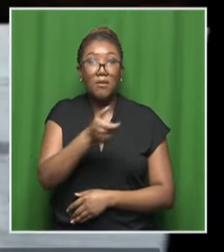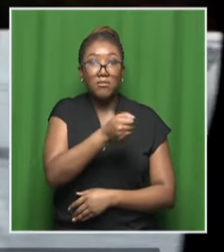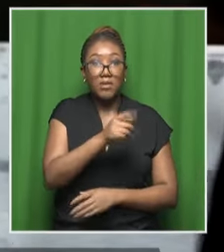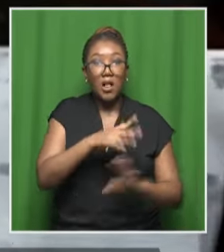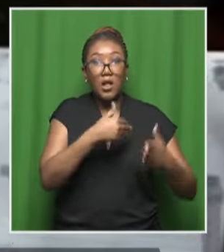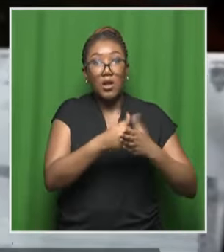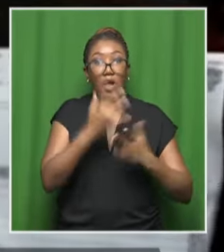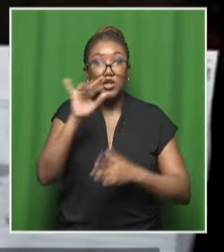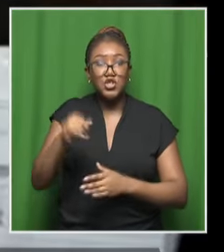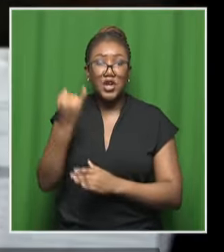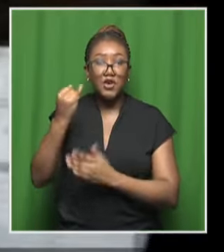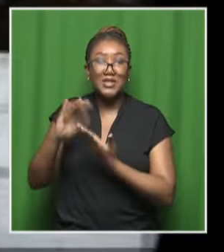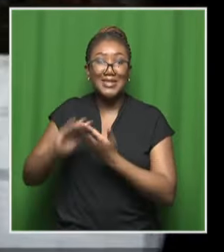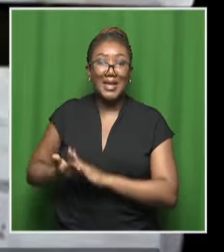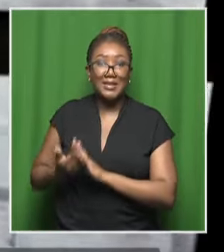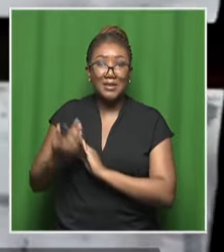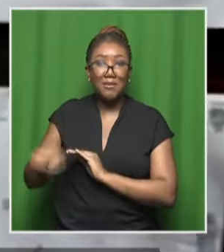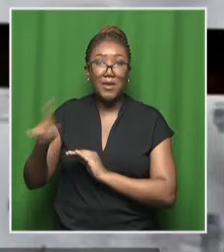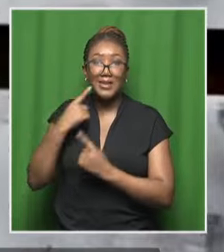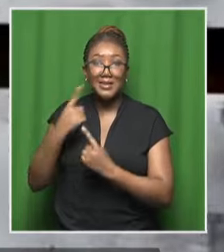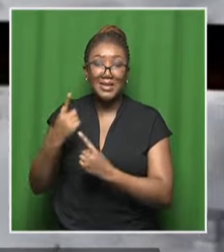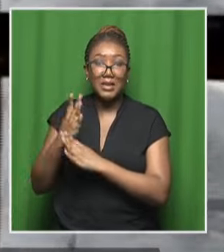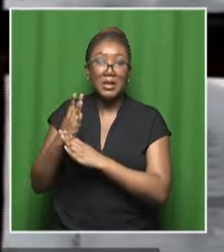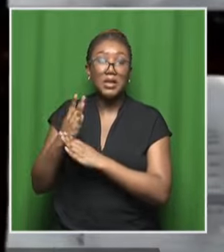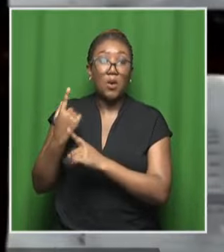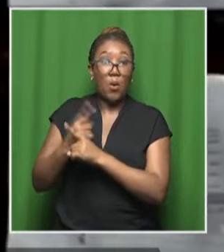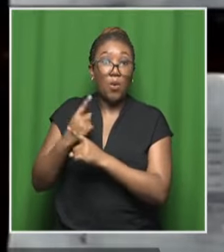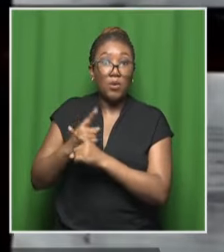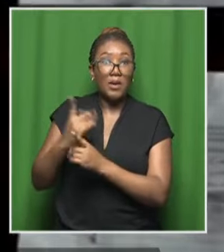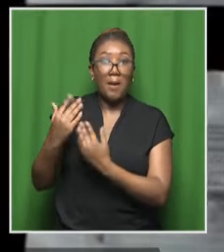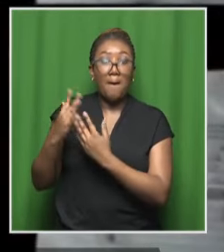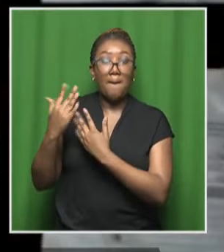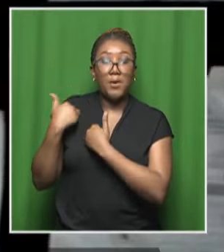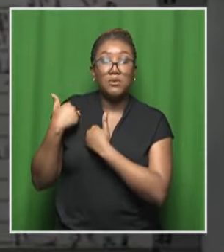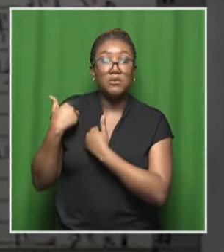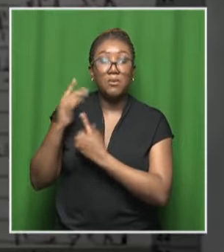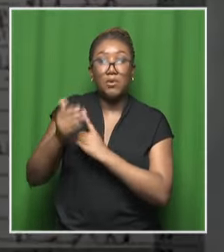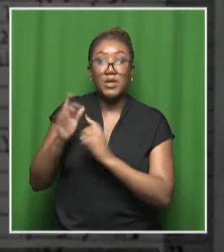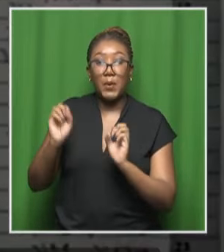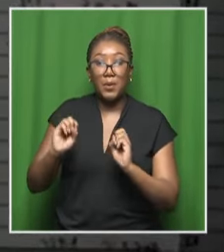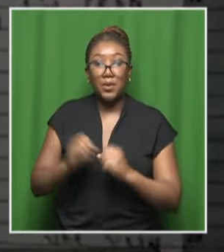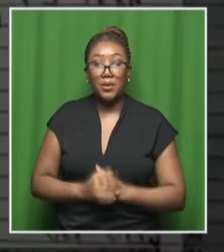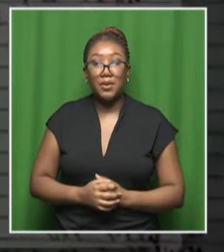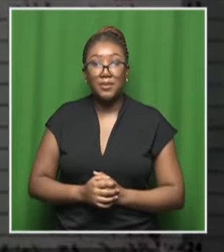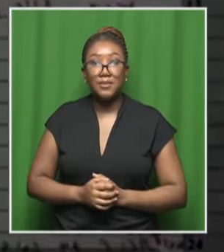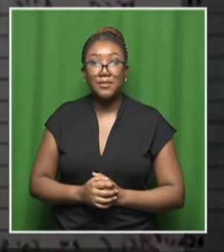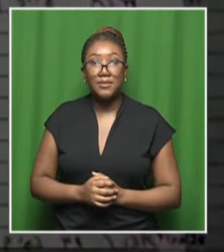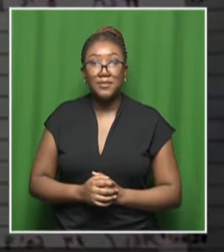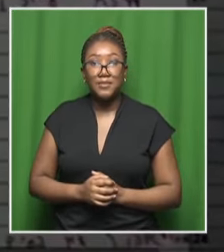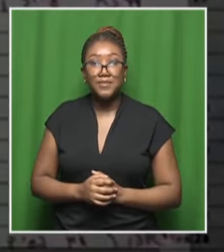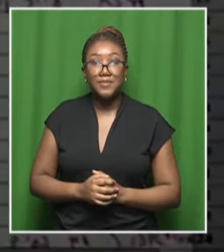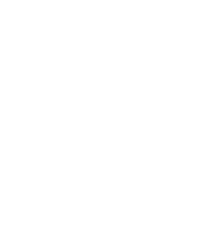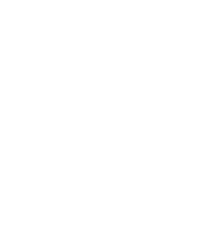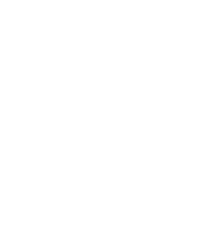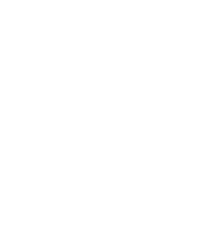national security. Kaili Lle Kumalo, SABC News, Johannesburg.